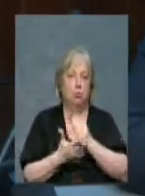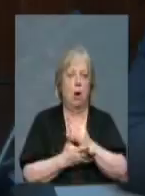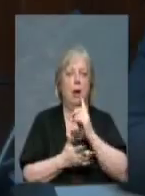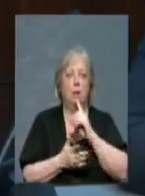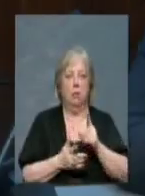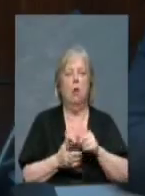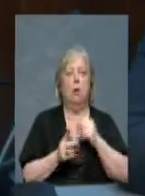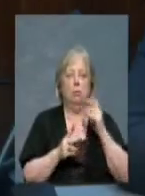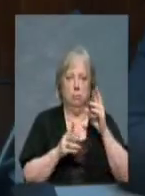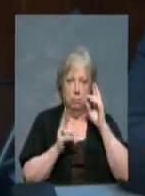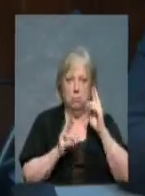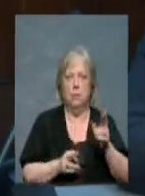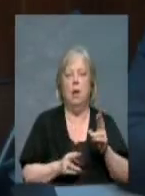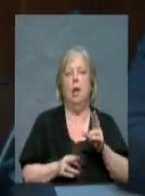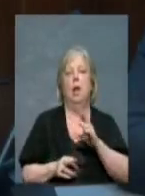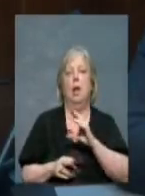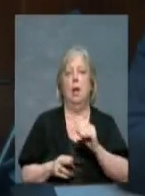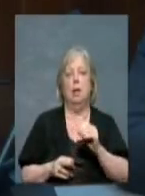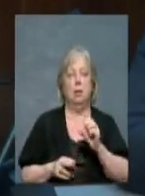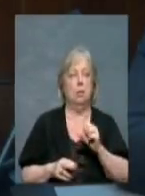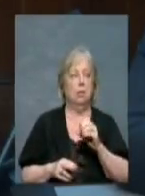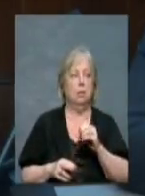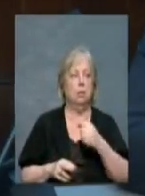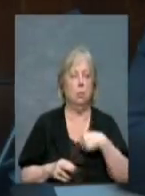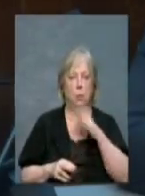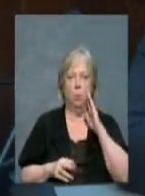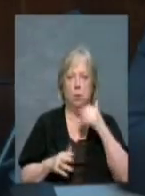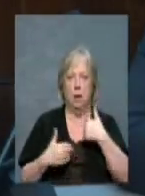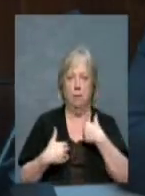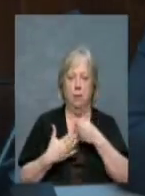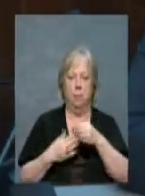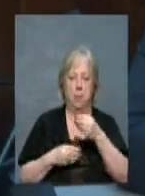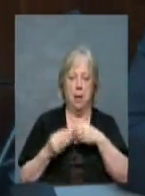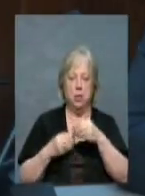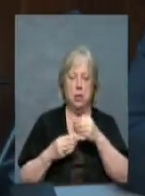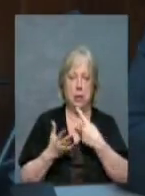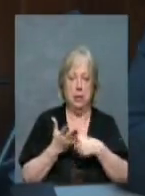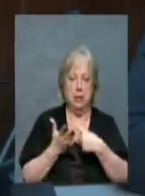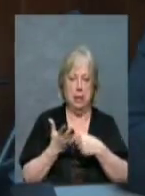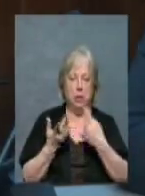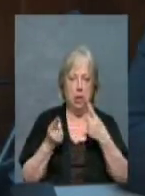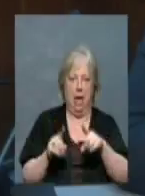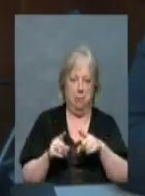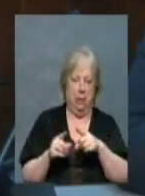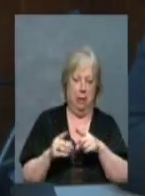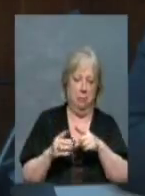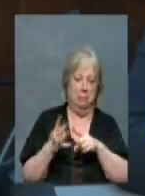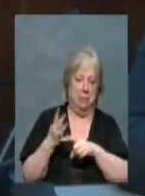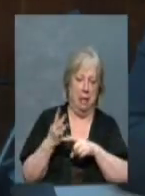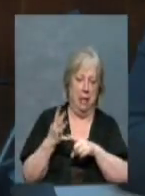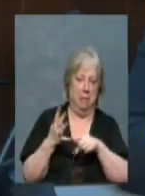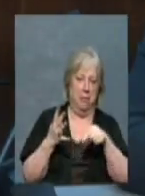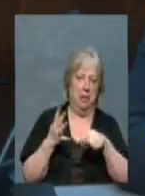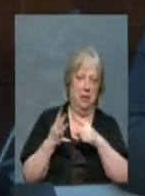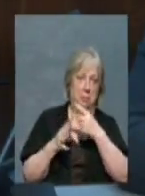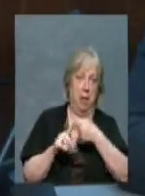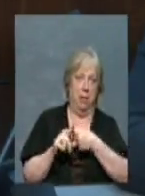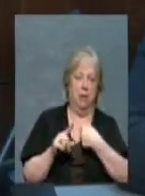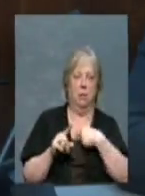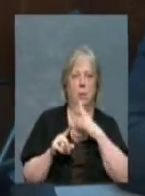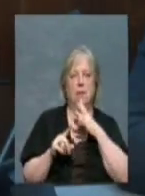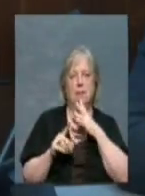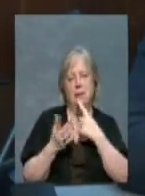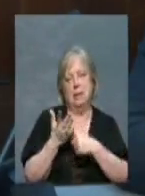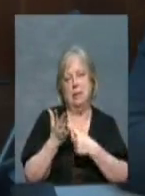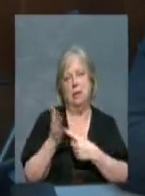we're going to have a budget discussion coming up here at the end of the month, and we can talk about that more directly.